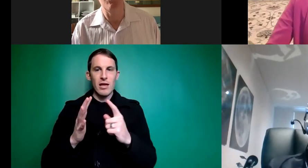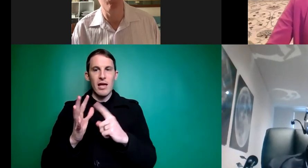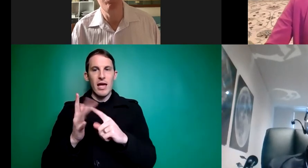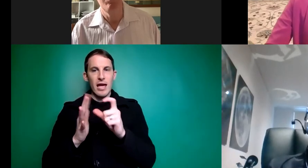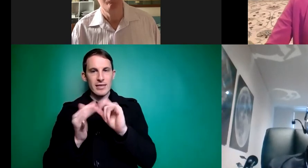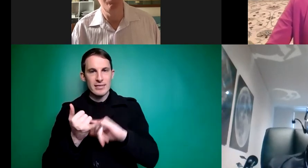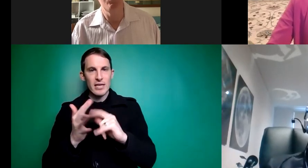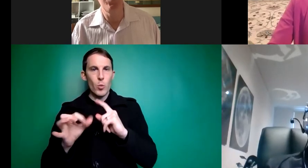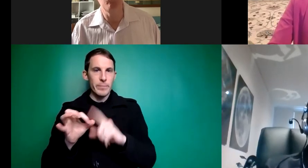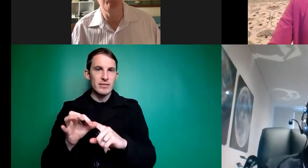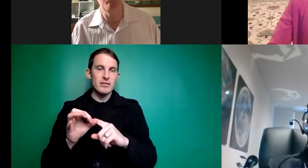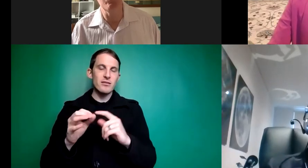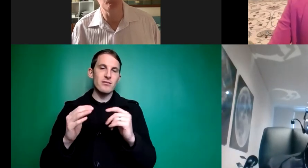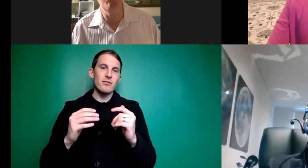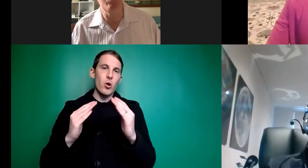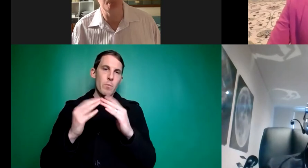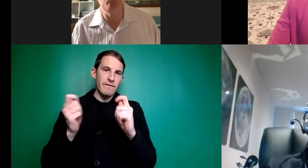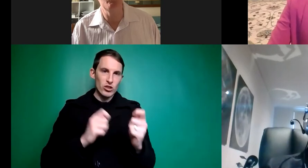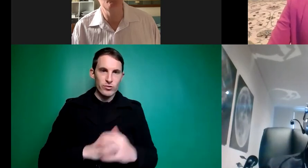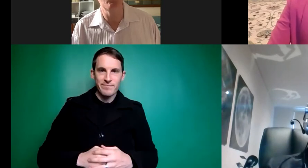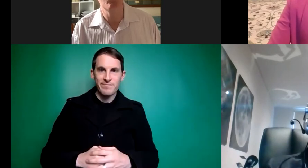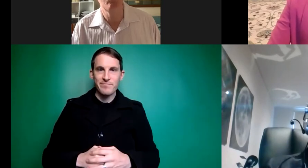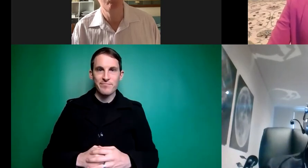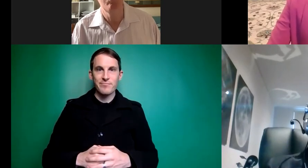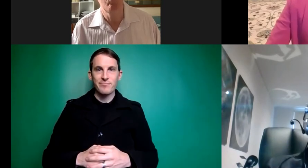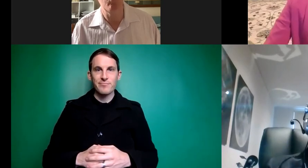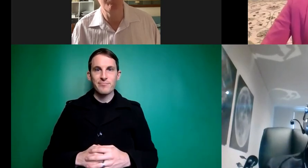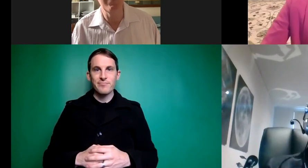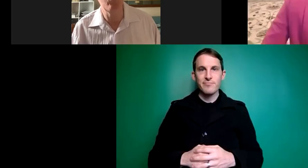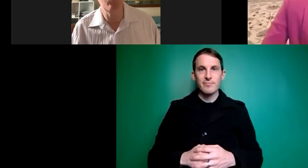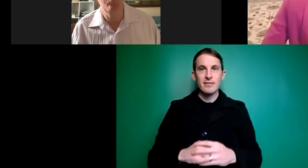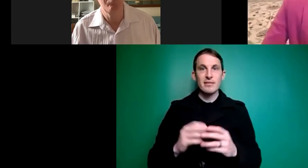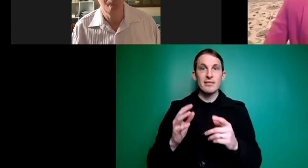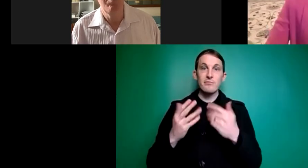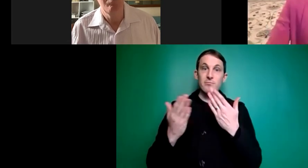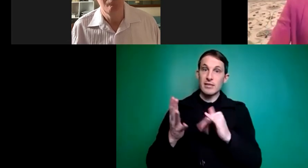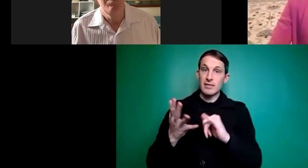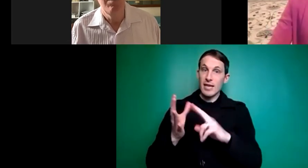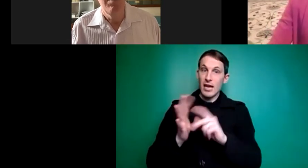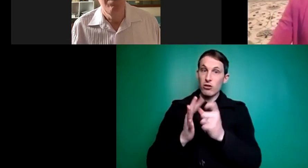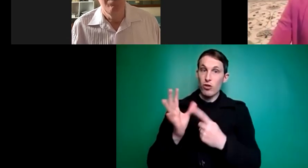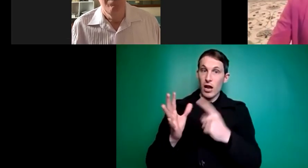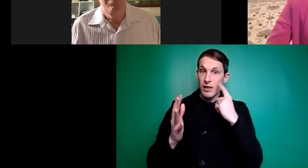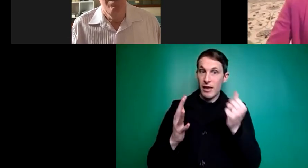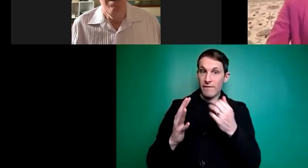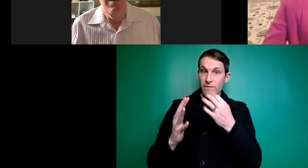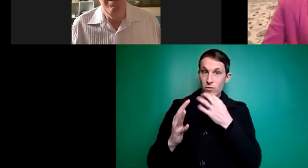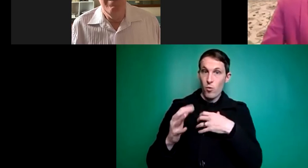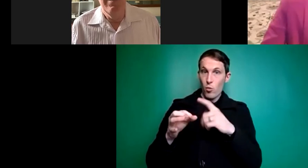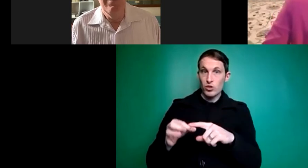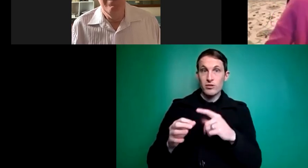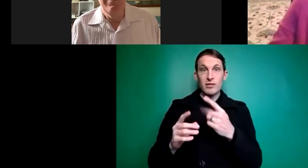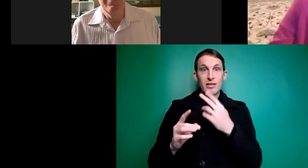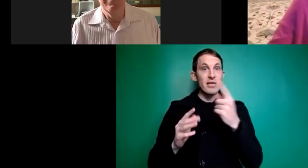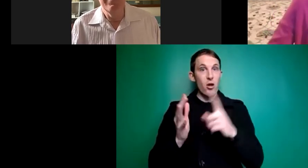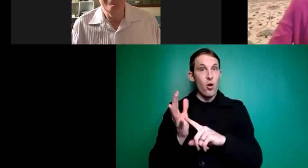thanks Lauren uh Sandra we've probably got time for a couple more questions yes reflections you're still here Lauren um oh you've just